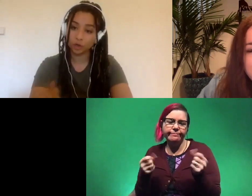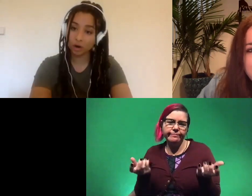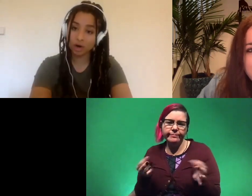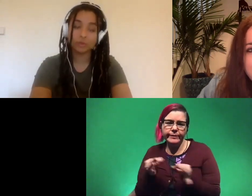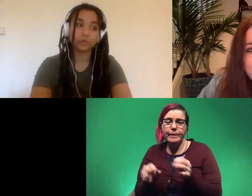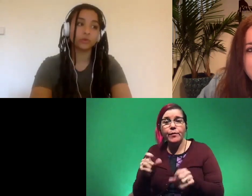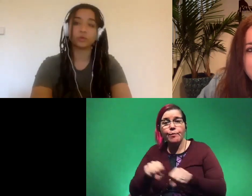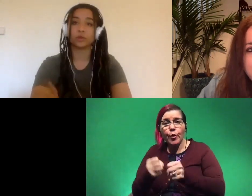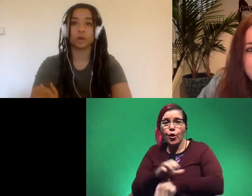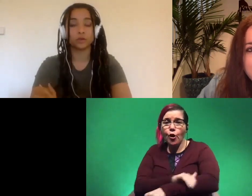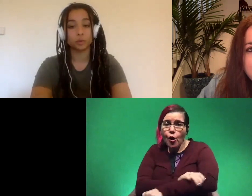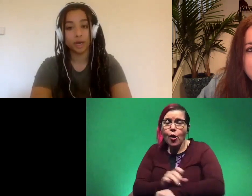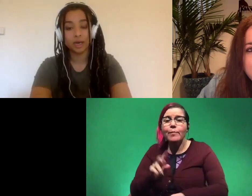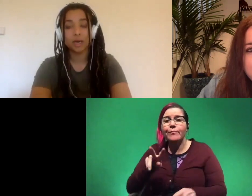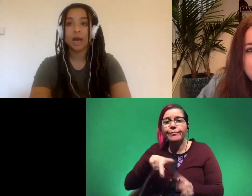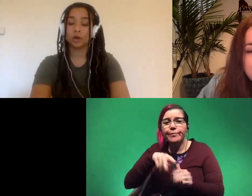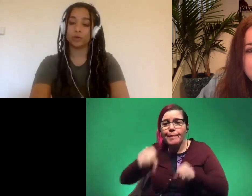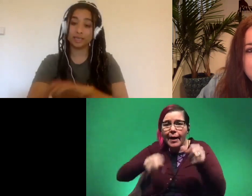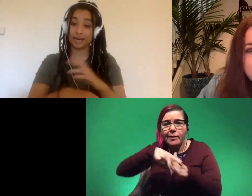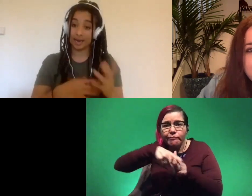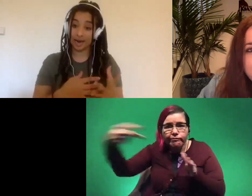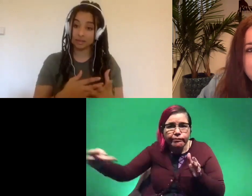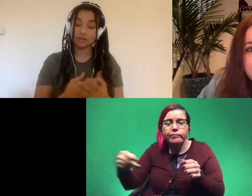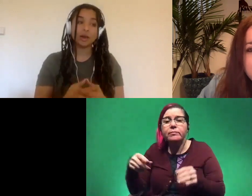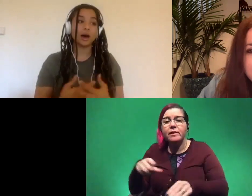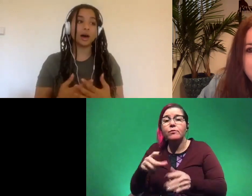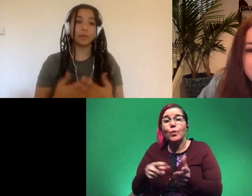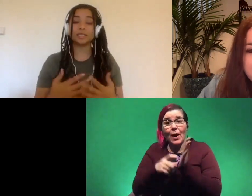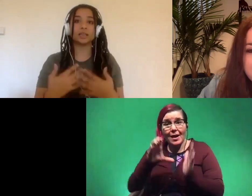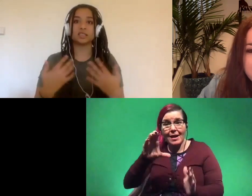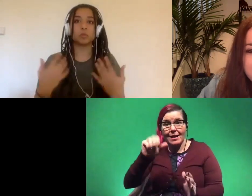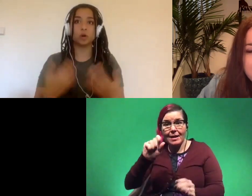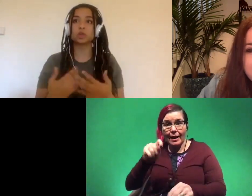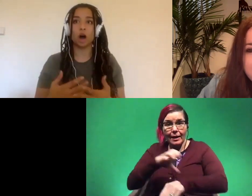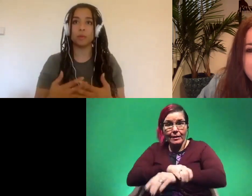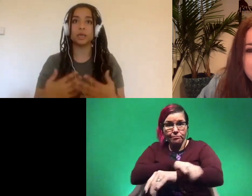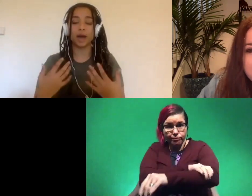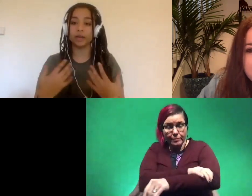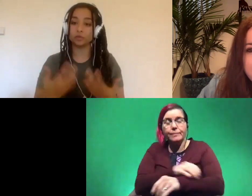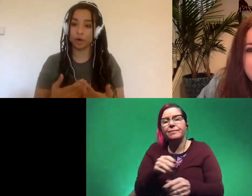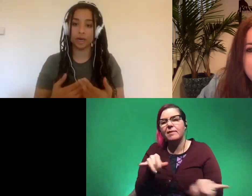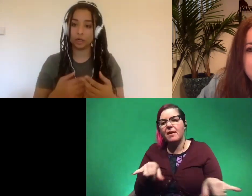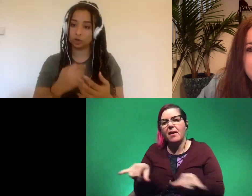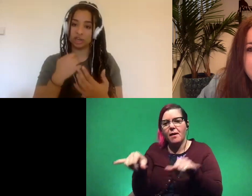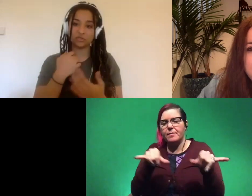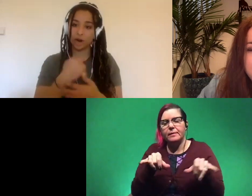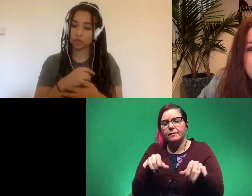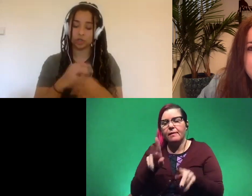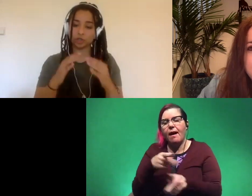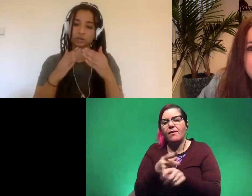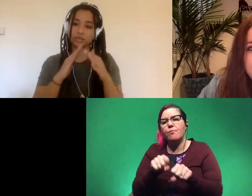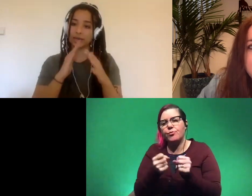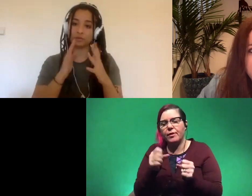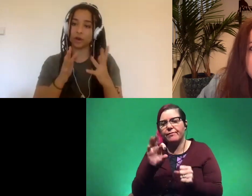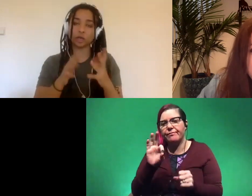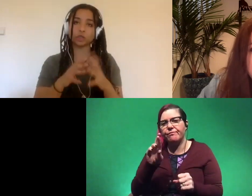broken your arm if you've ever fallen off your bike and you've had to get a cast uh basically that's the most common kind of break usually a fracture